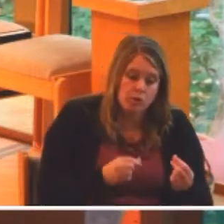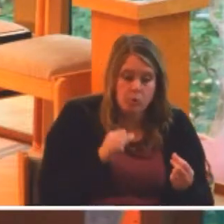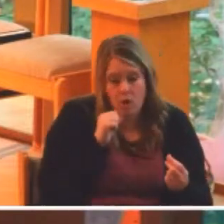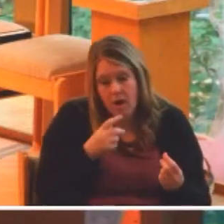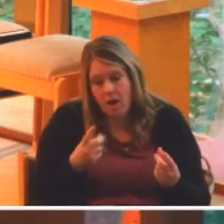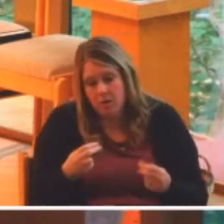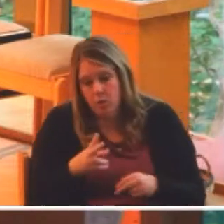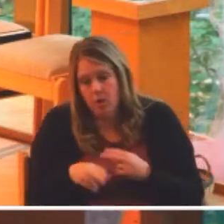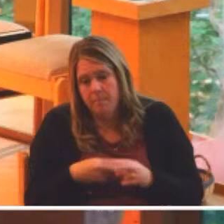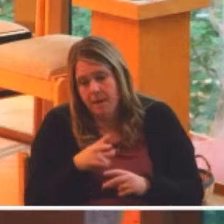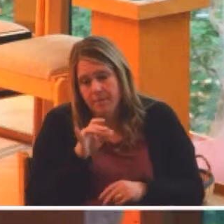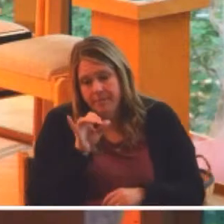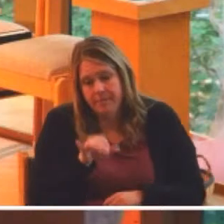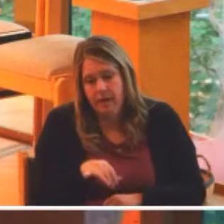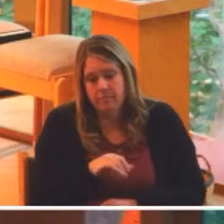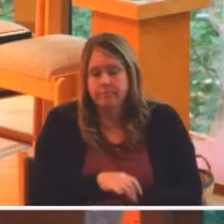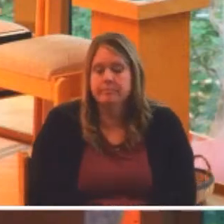that.